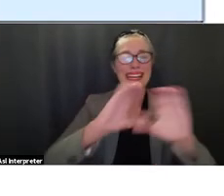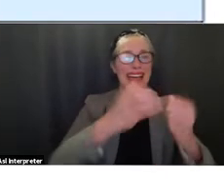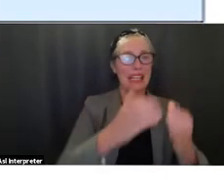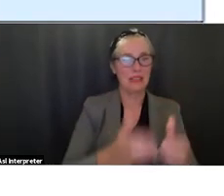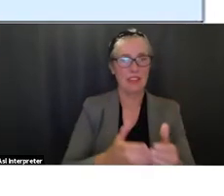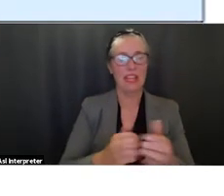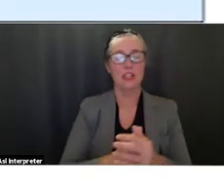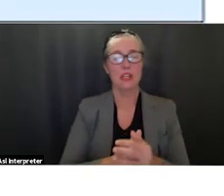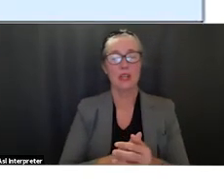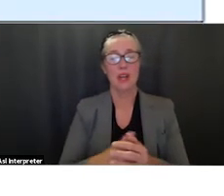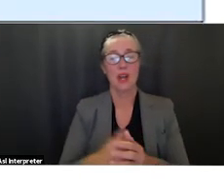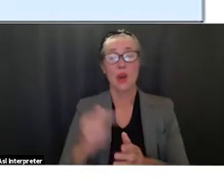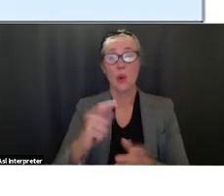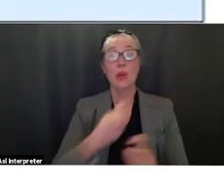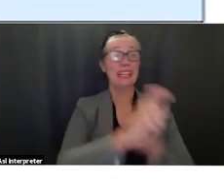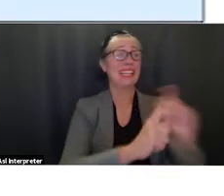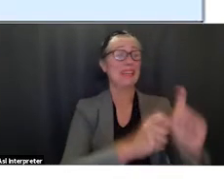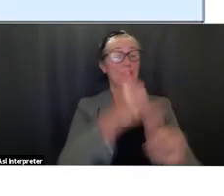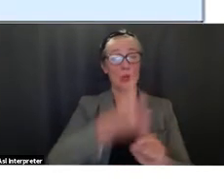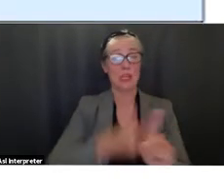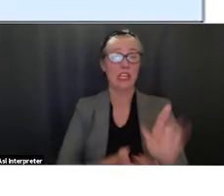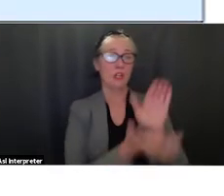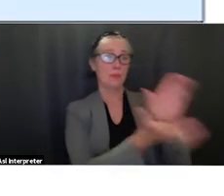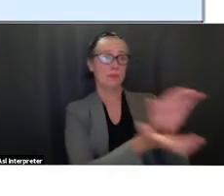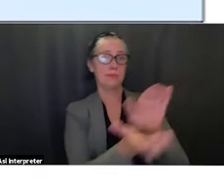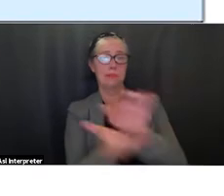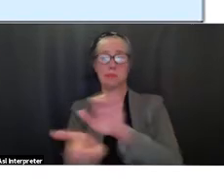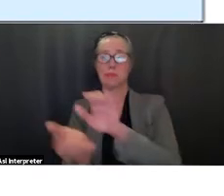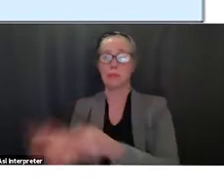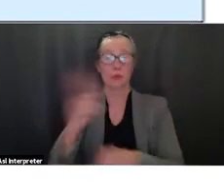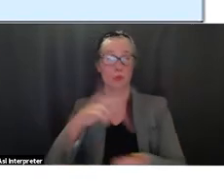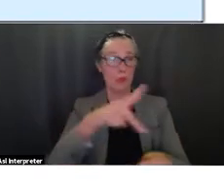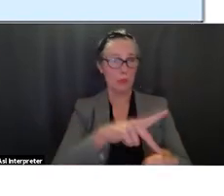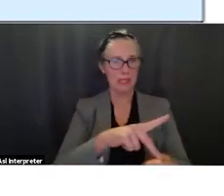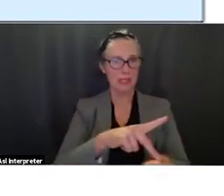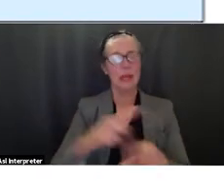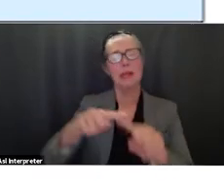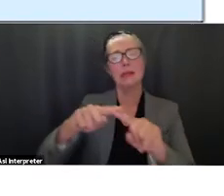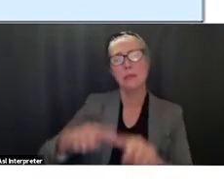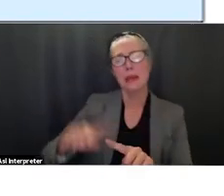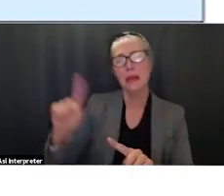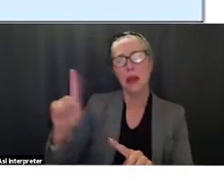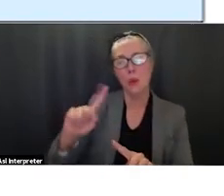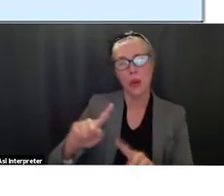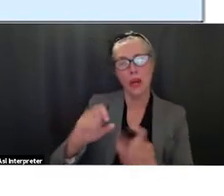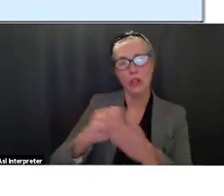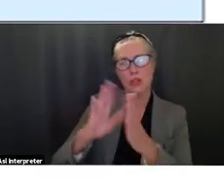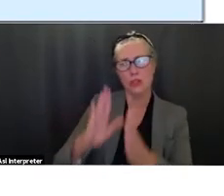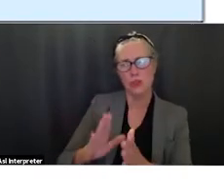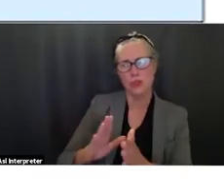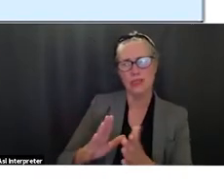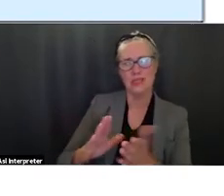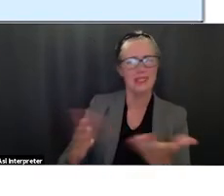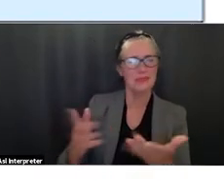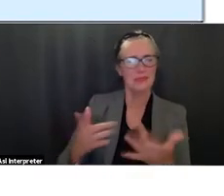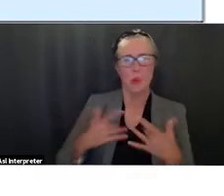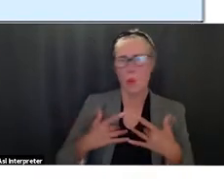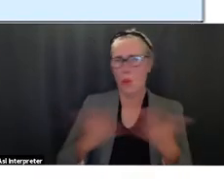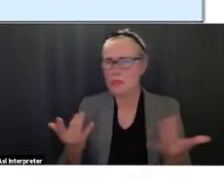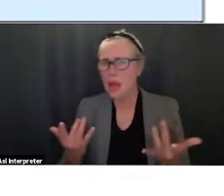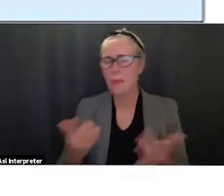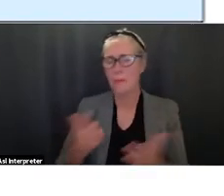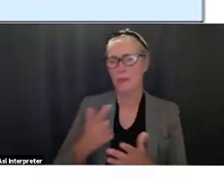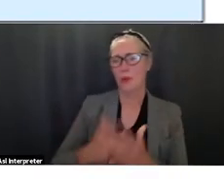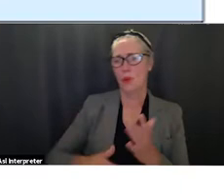expect to then follow this up with figuring out based on where students are what they need to do